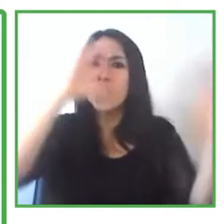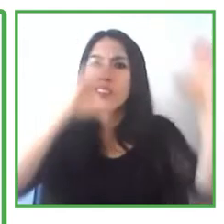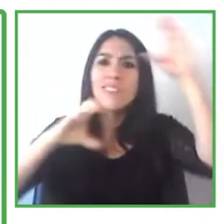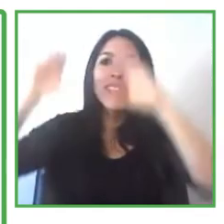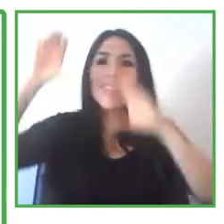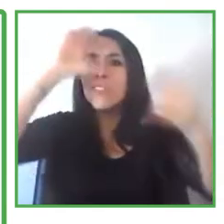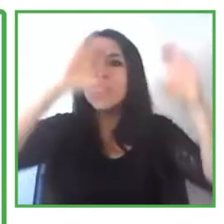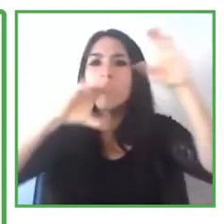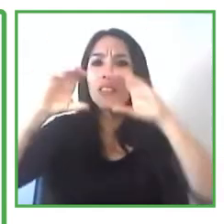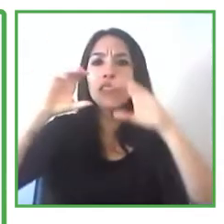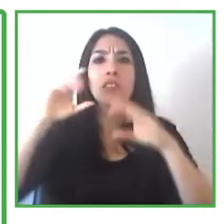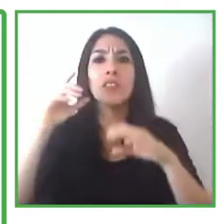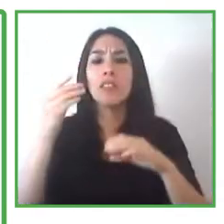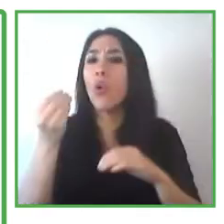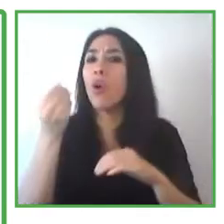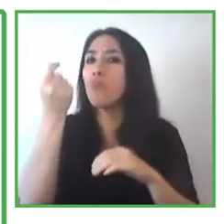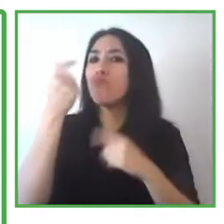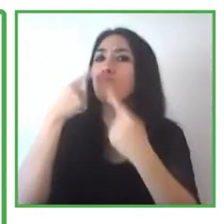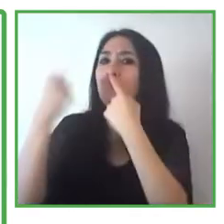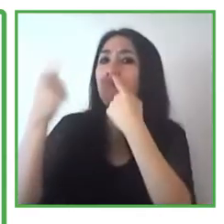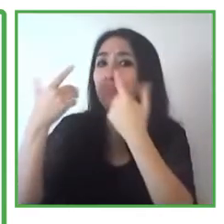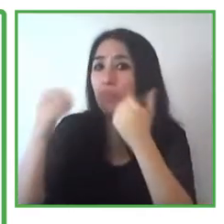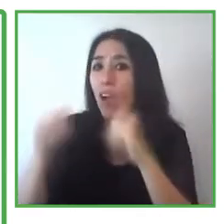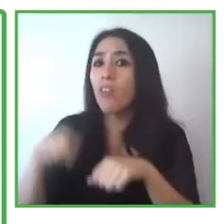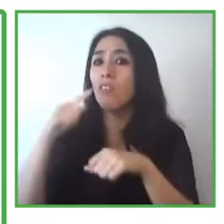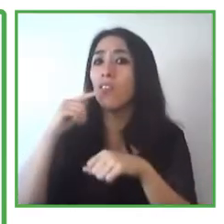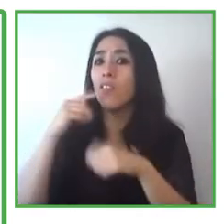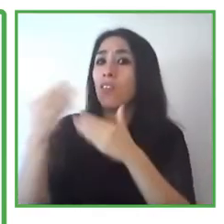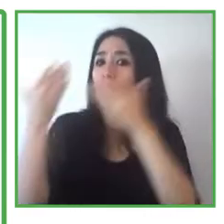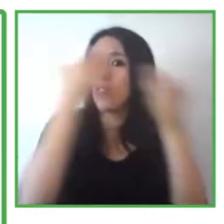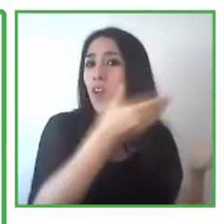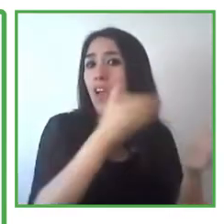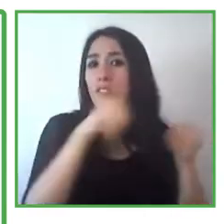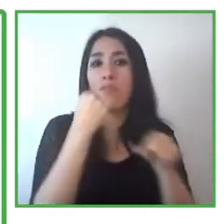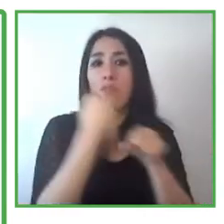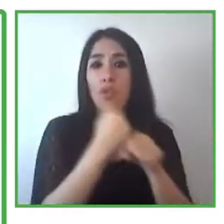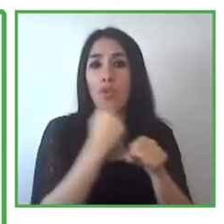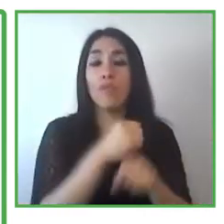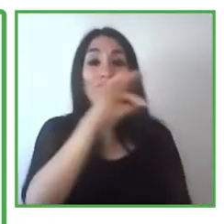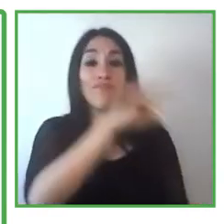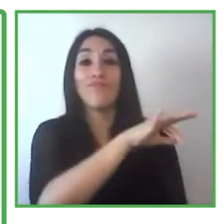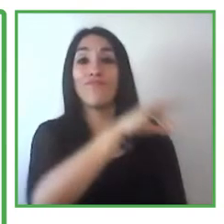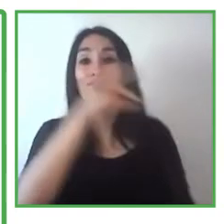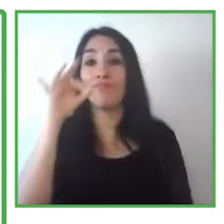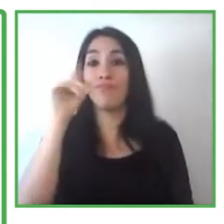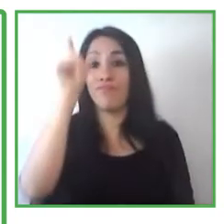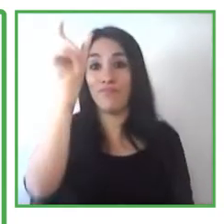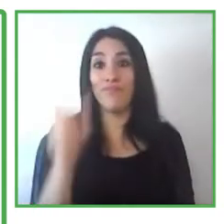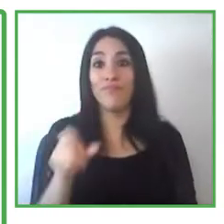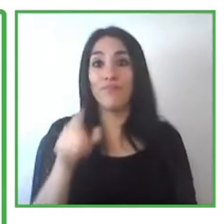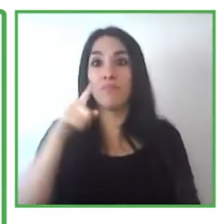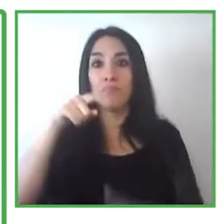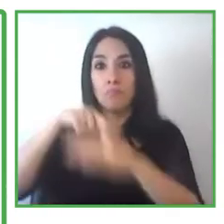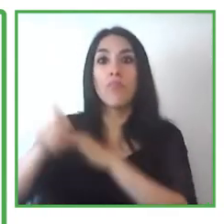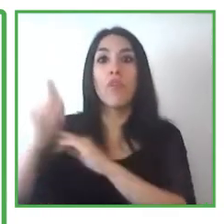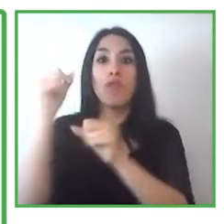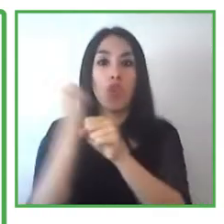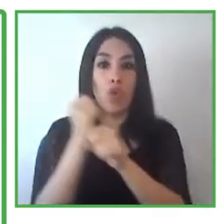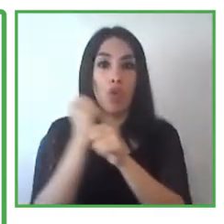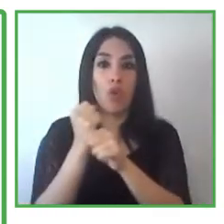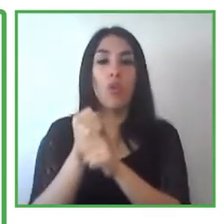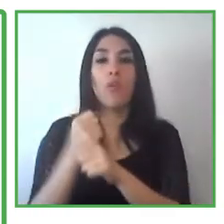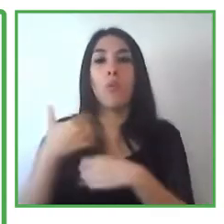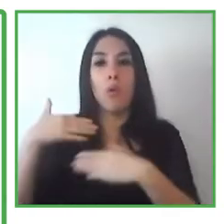alliances with the private so as to find that position